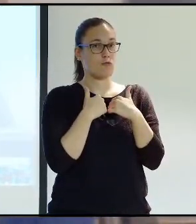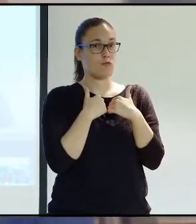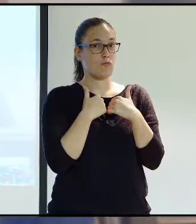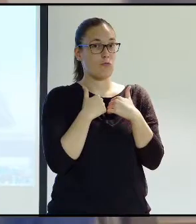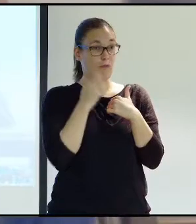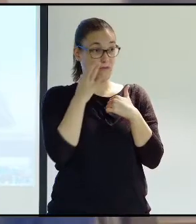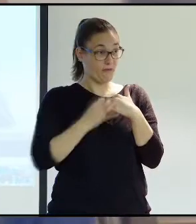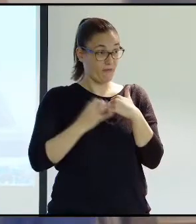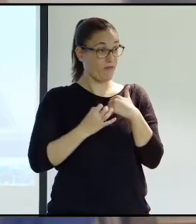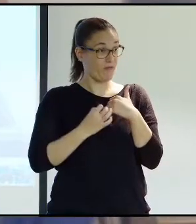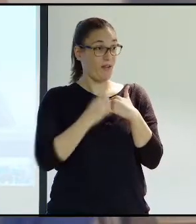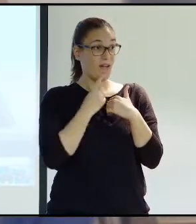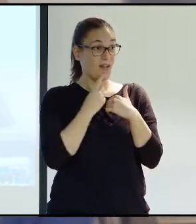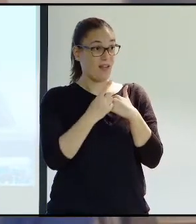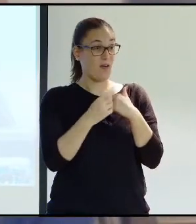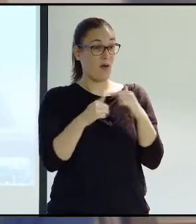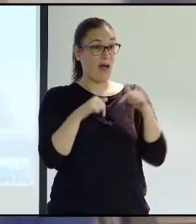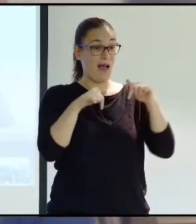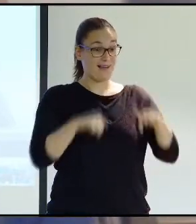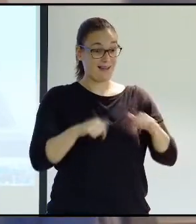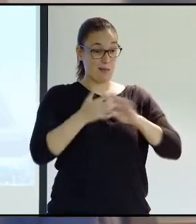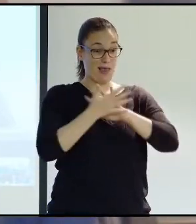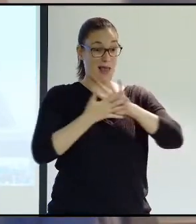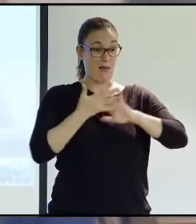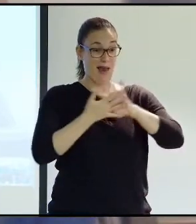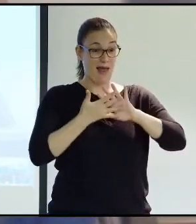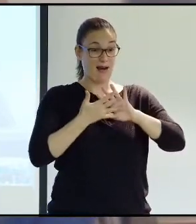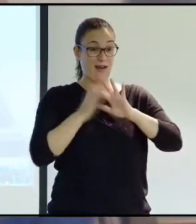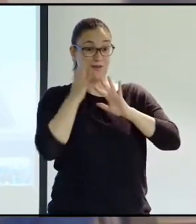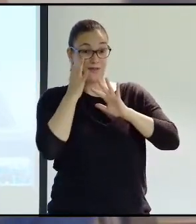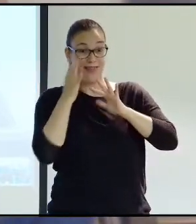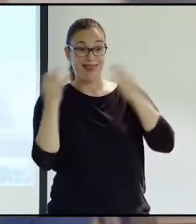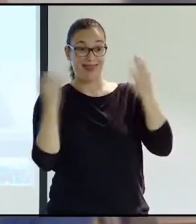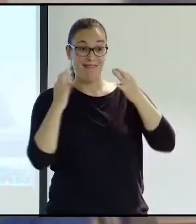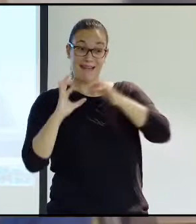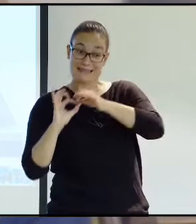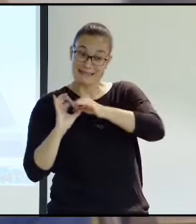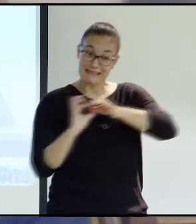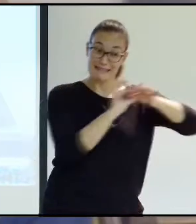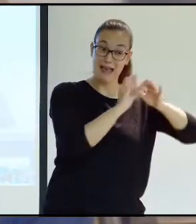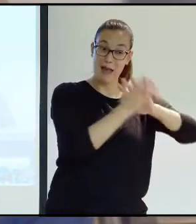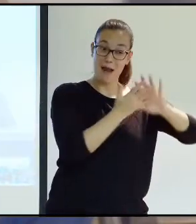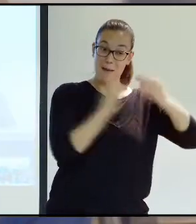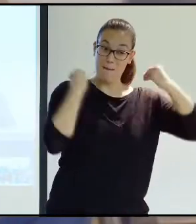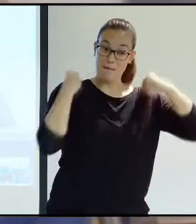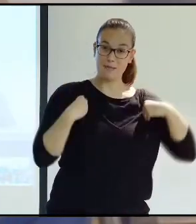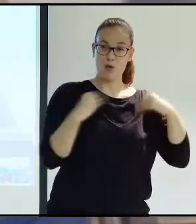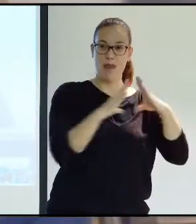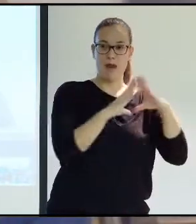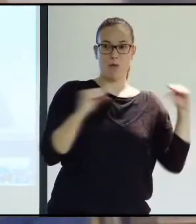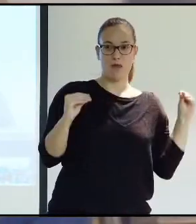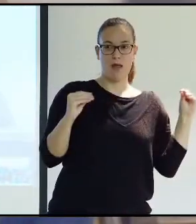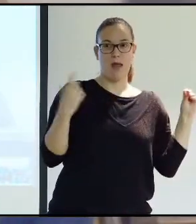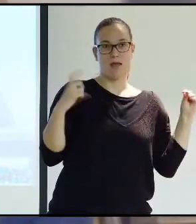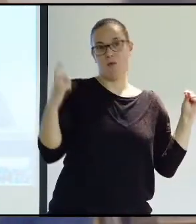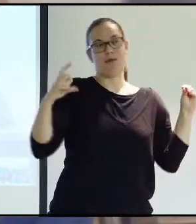And what I'm going to say here should have been said in that Congress that was held in